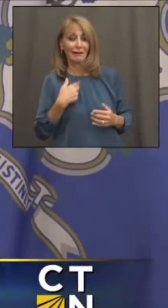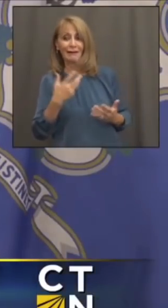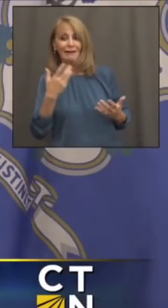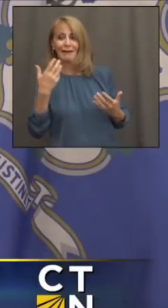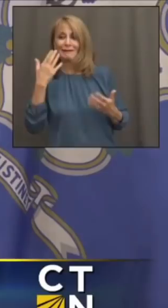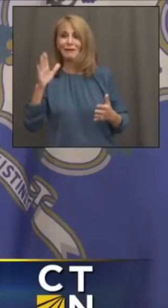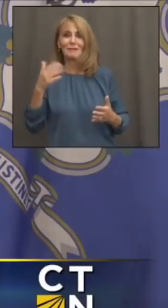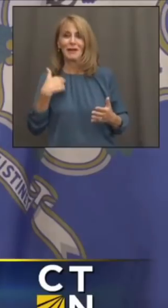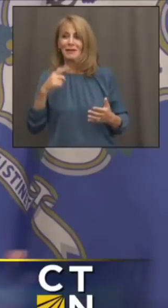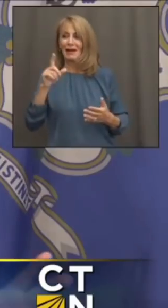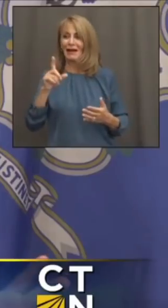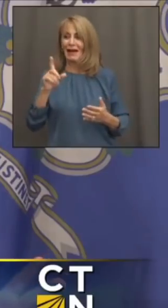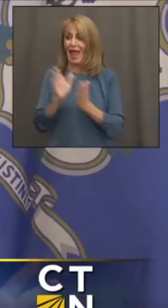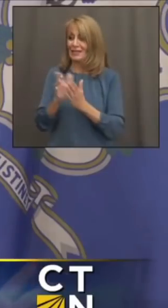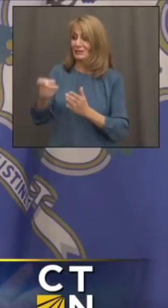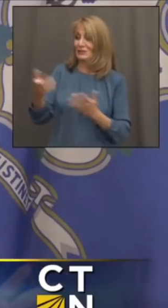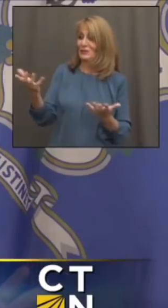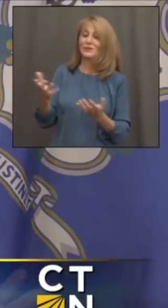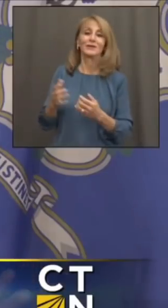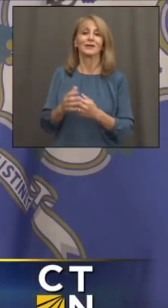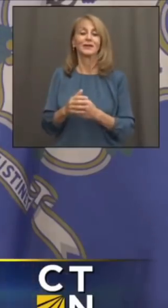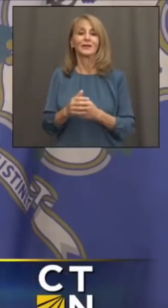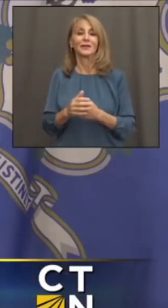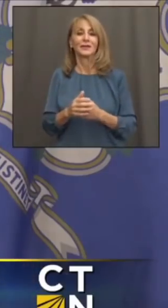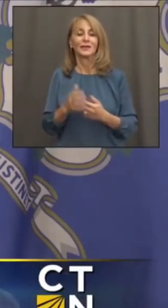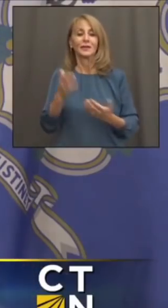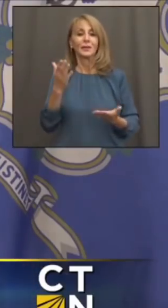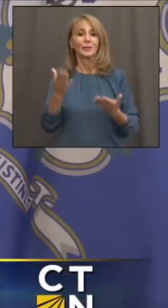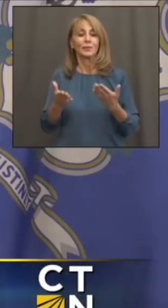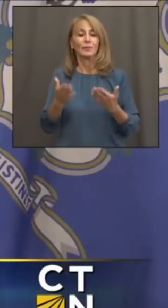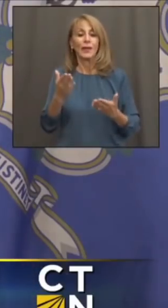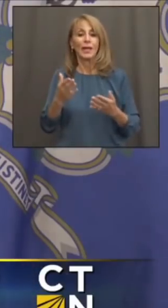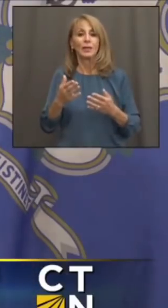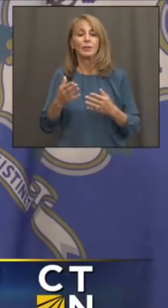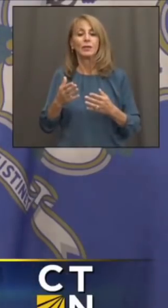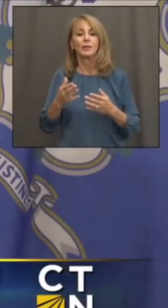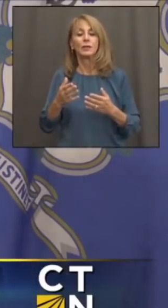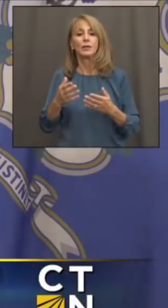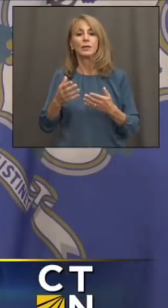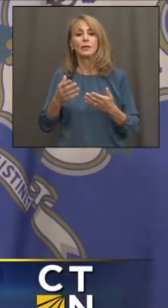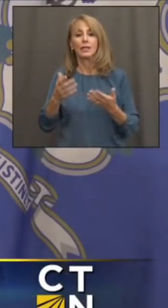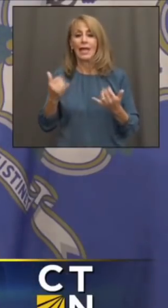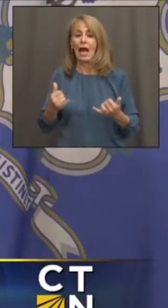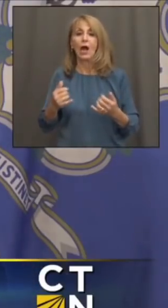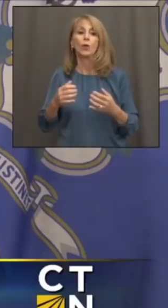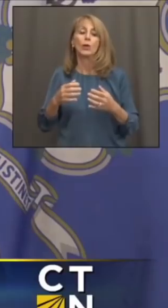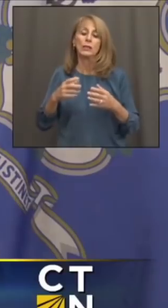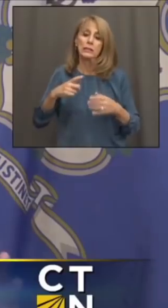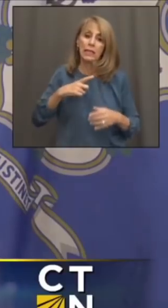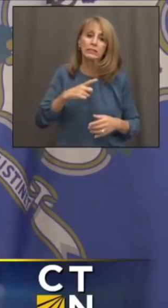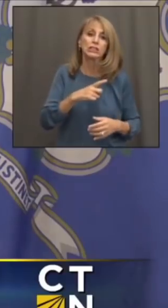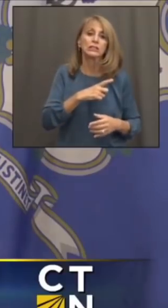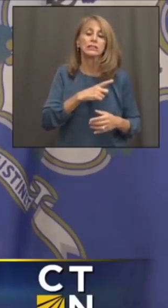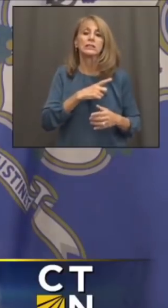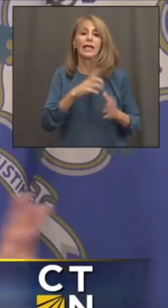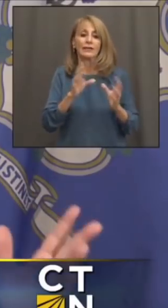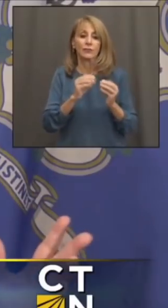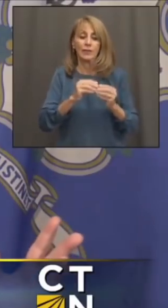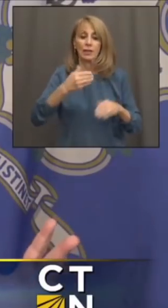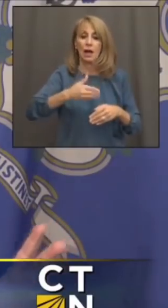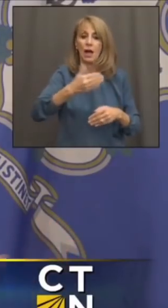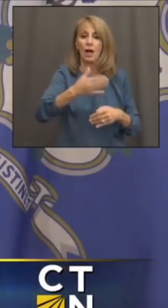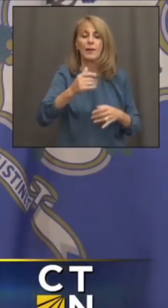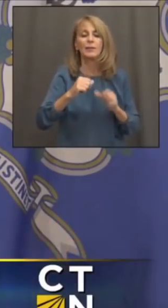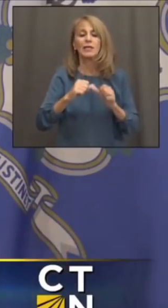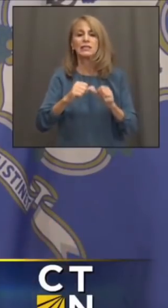I think a couple of things. Maybe you want to go a little bit longer, just because we're still in the legislative cycle, a little bit longer to